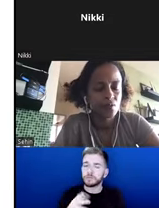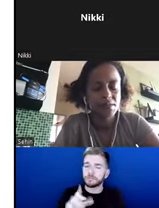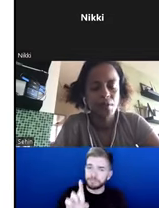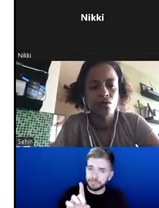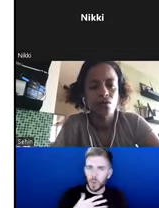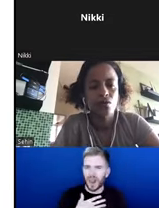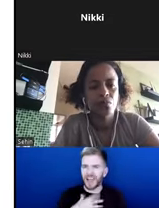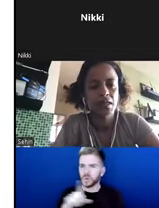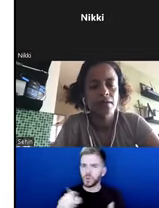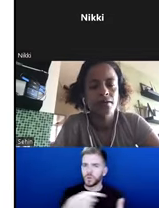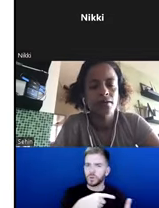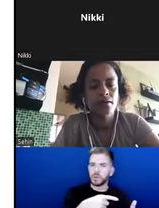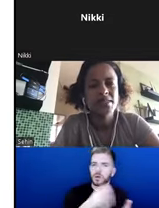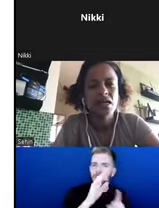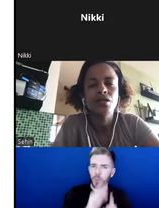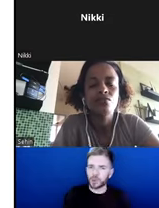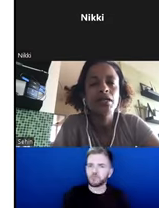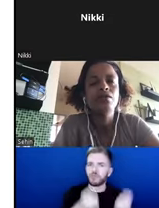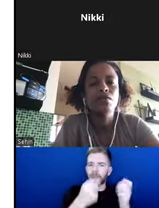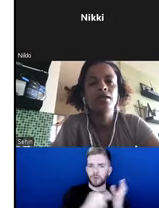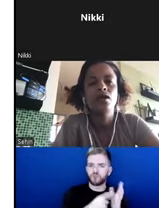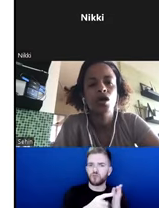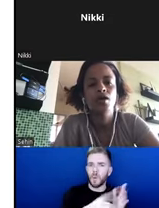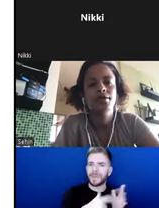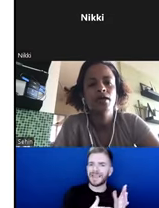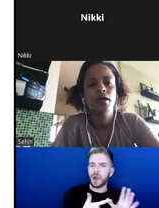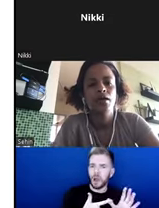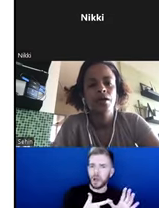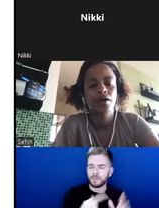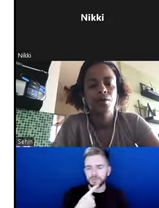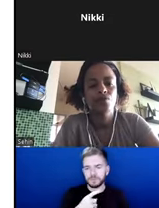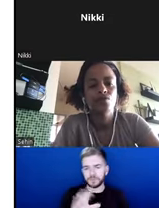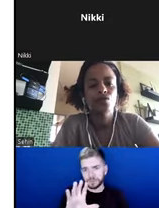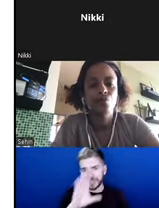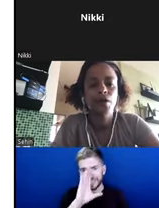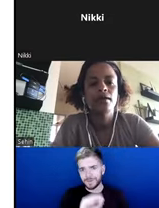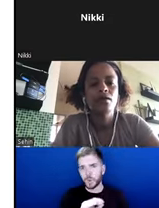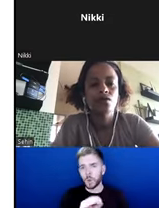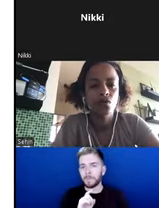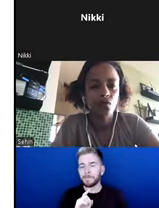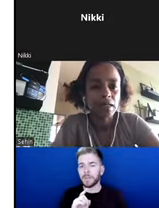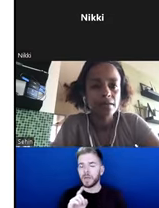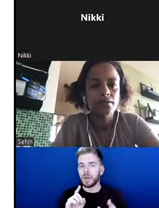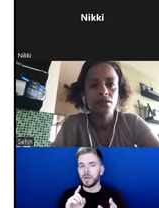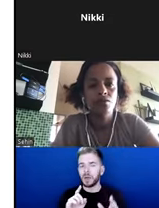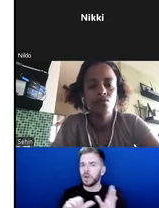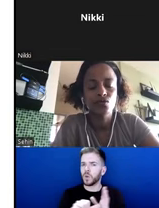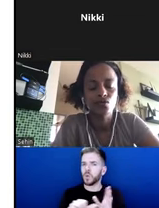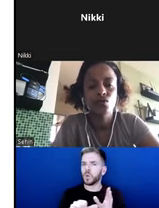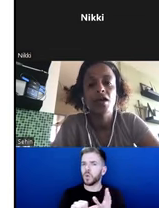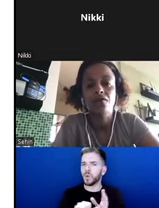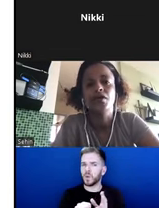the points raised by Romina. It's actually really, really hard to bring decoloniality